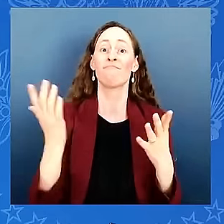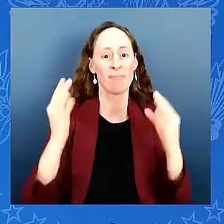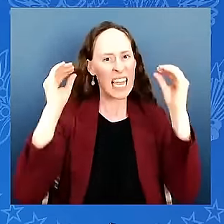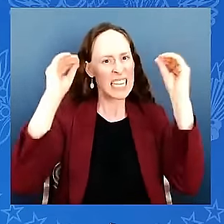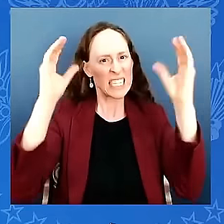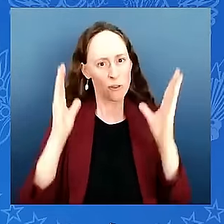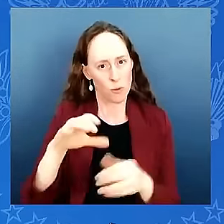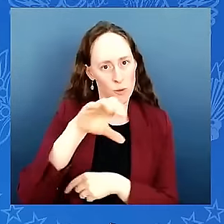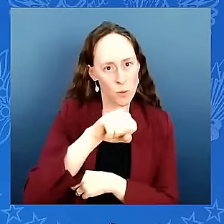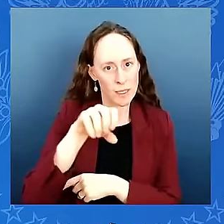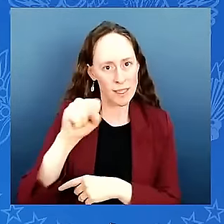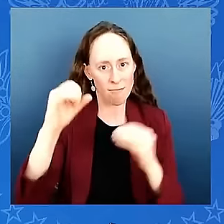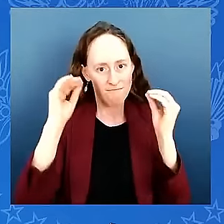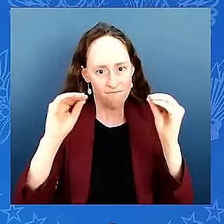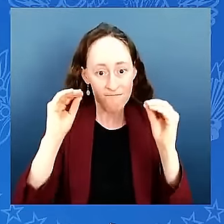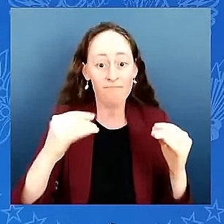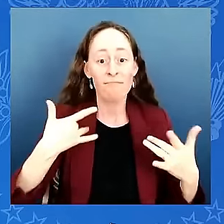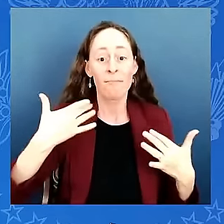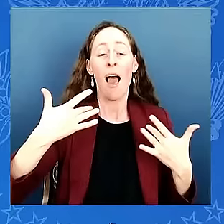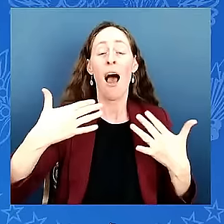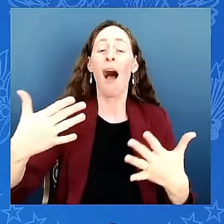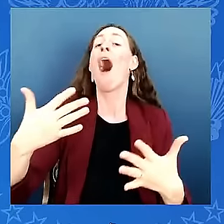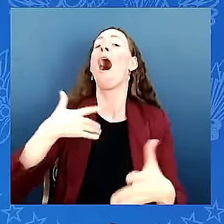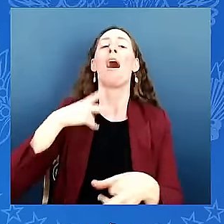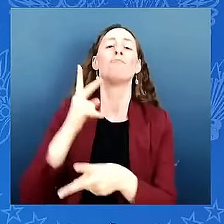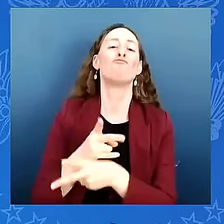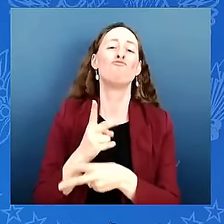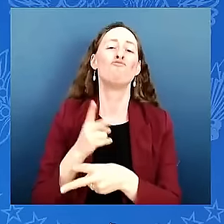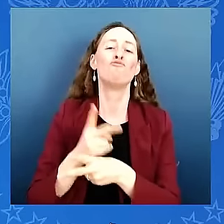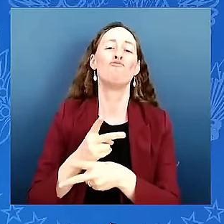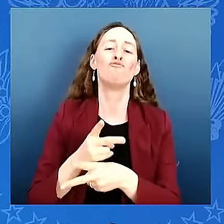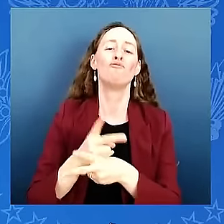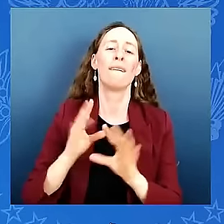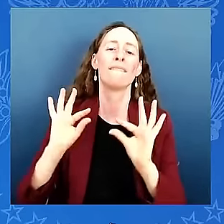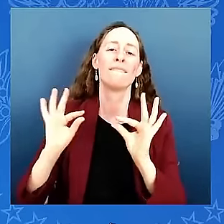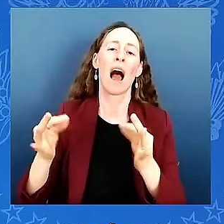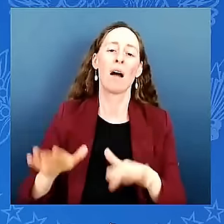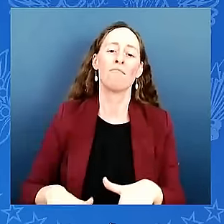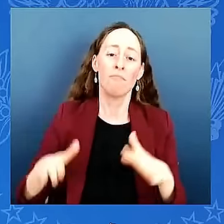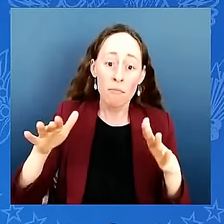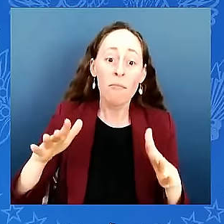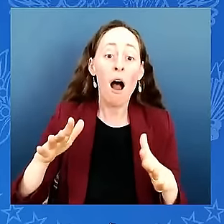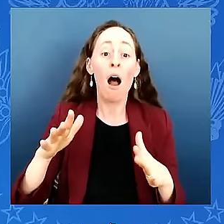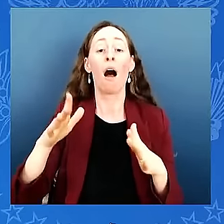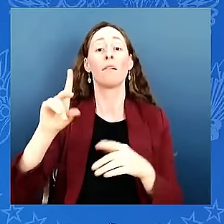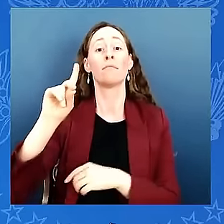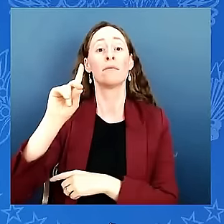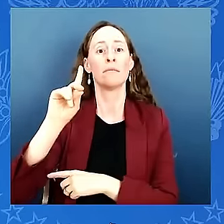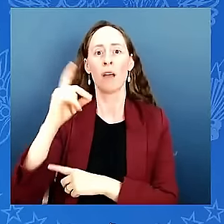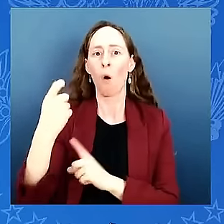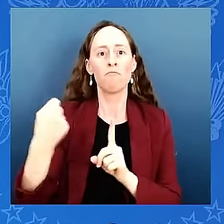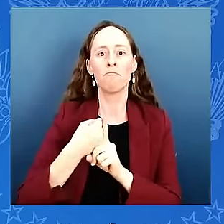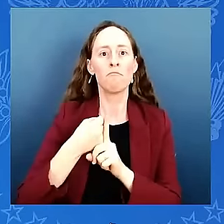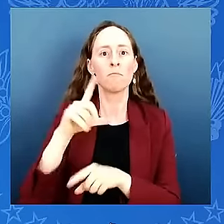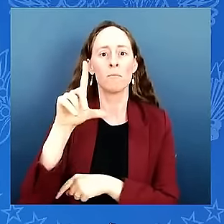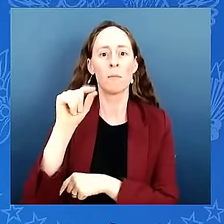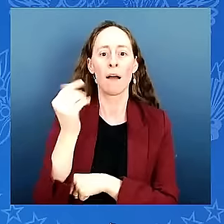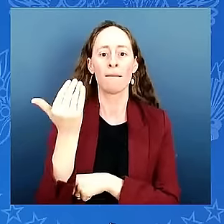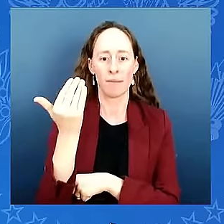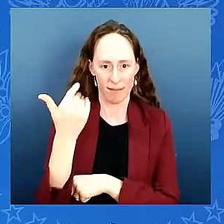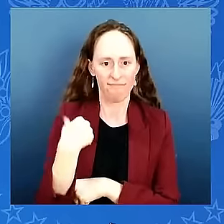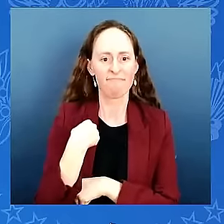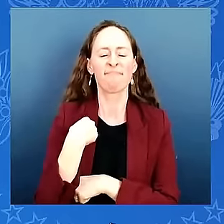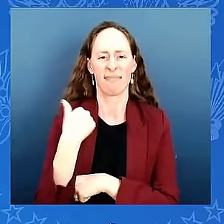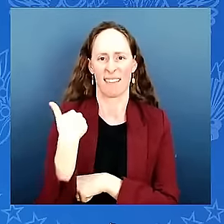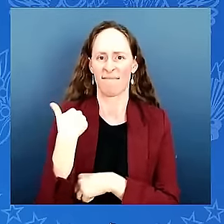diagnosed with an incurable cancer multiple myeloma both the cancer and the chemotherapy caused blood clots heart